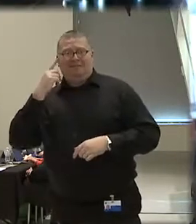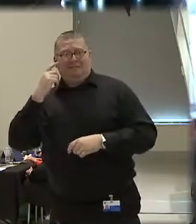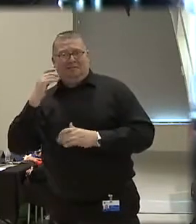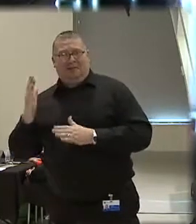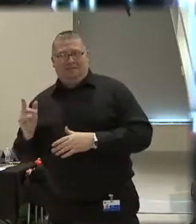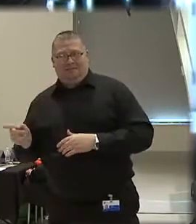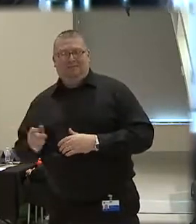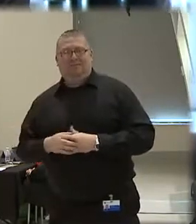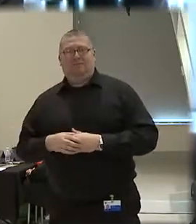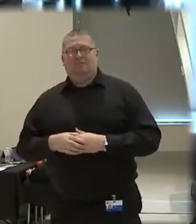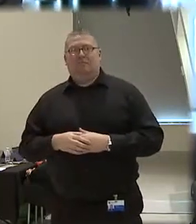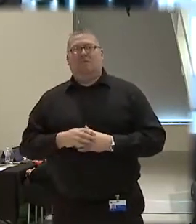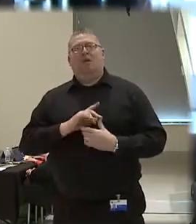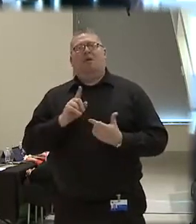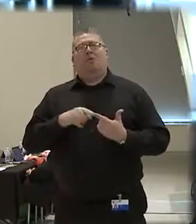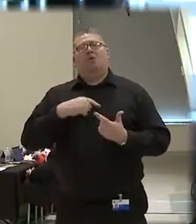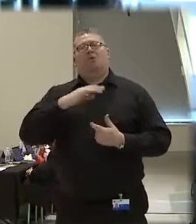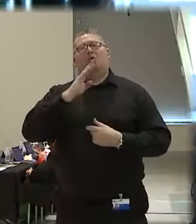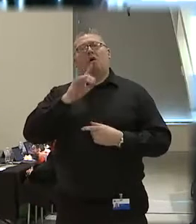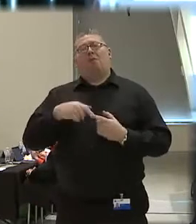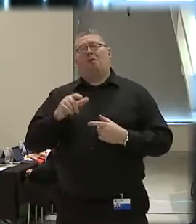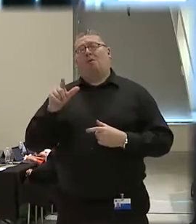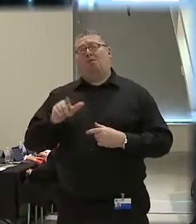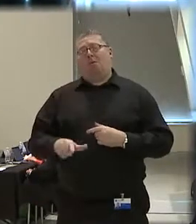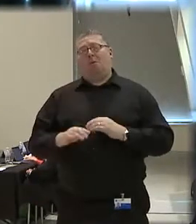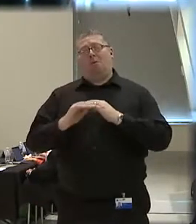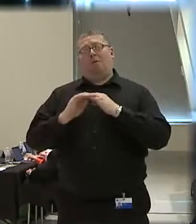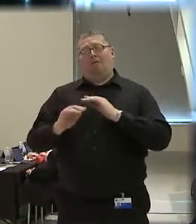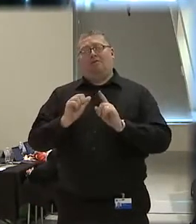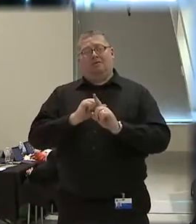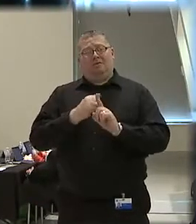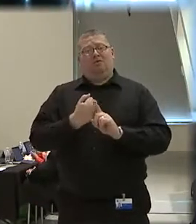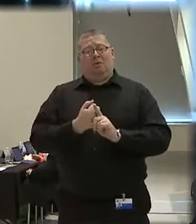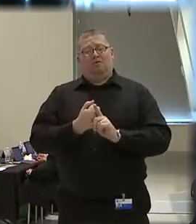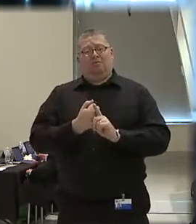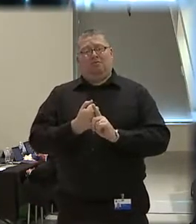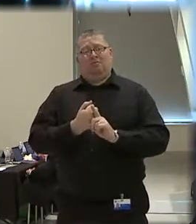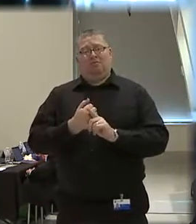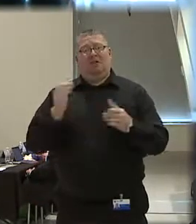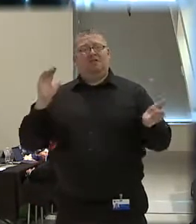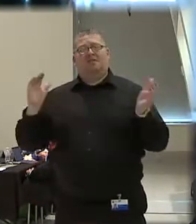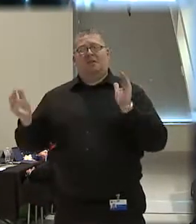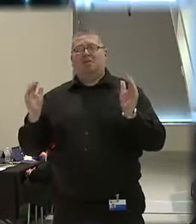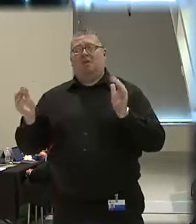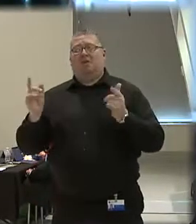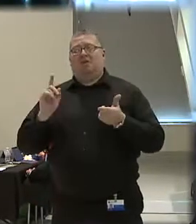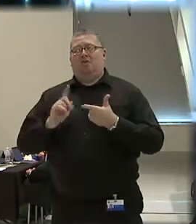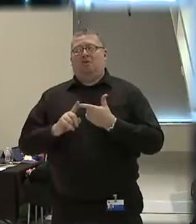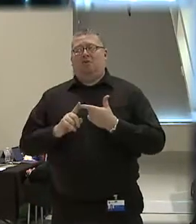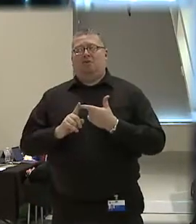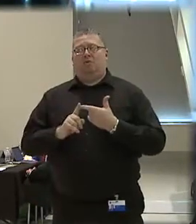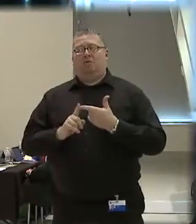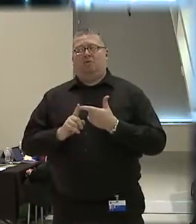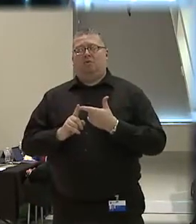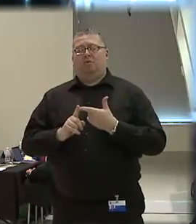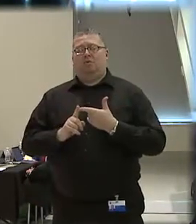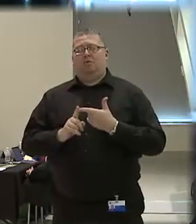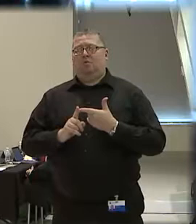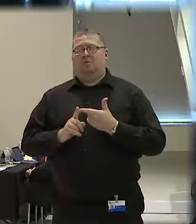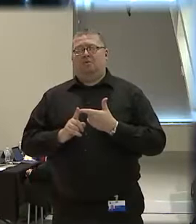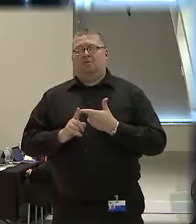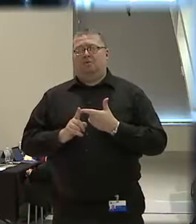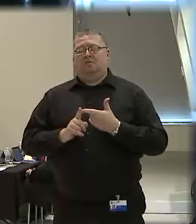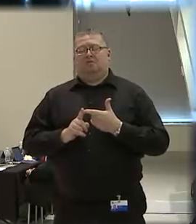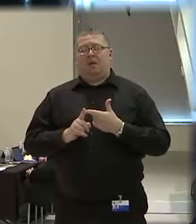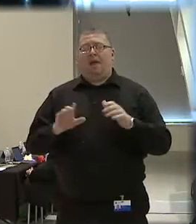When we are talking about low-level kinds of situations as opposed to, you know, something as significant as active shooter or